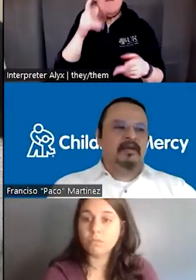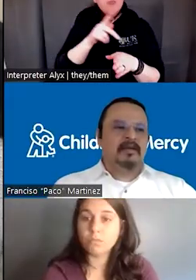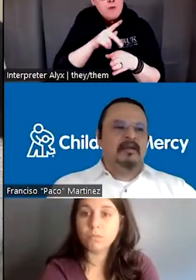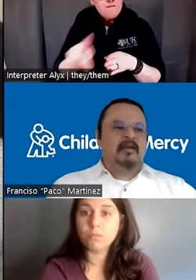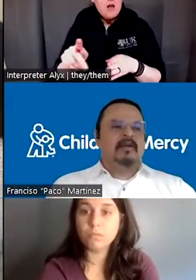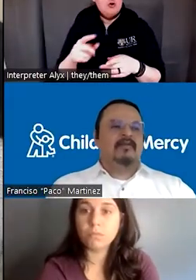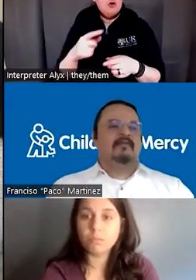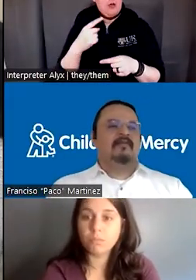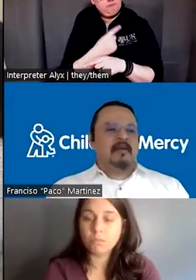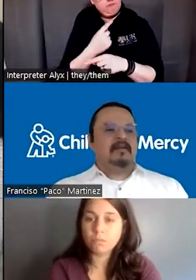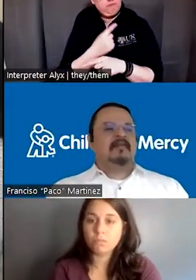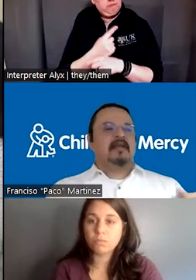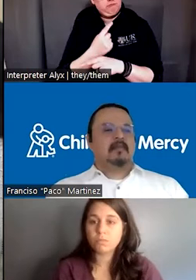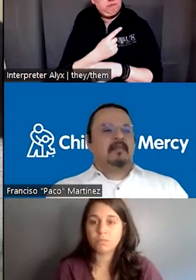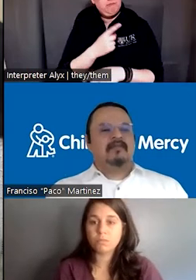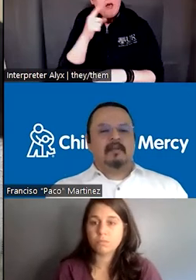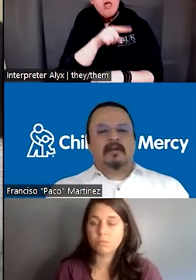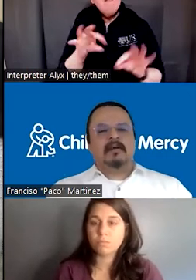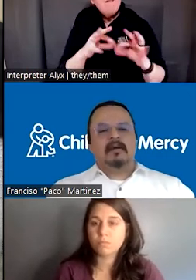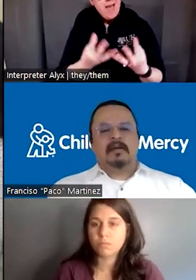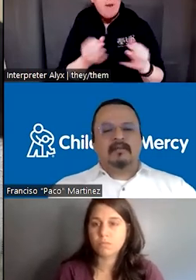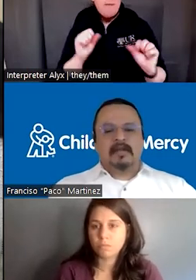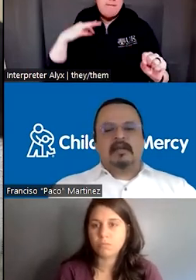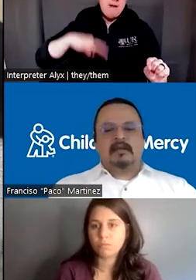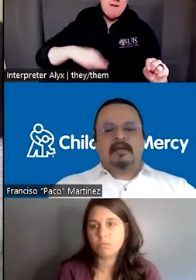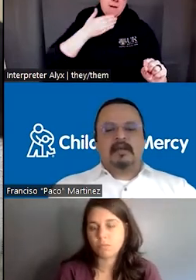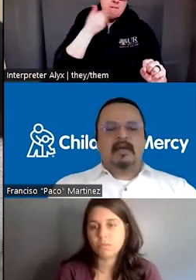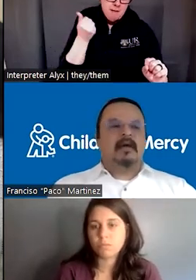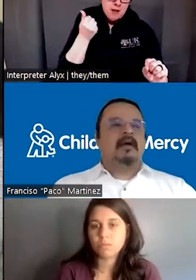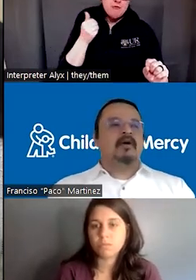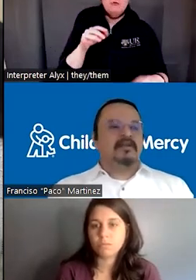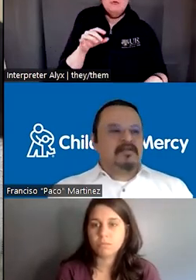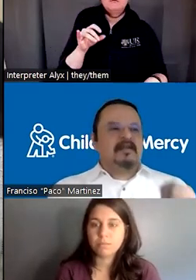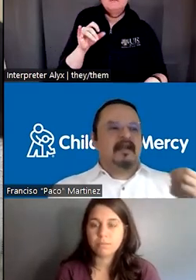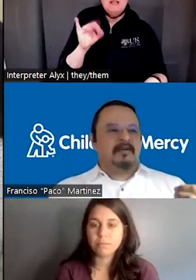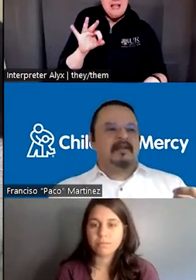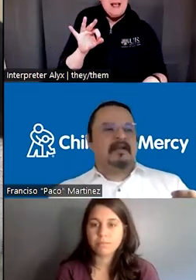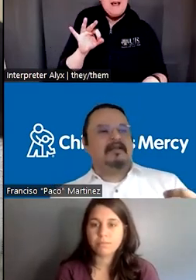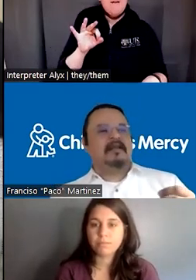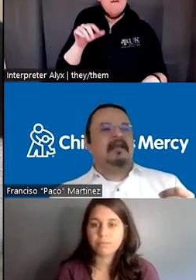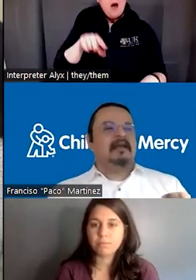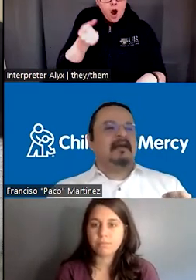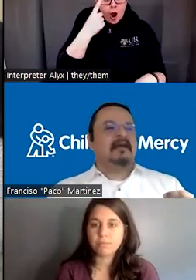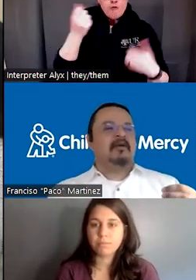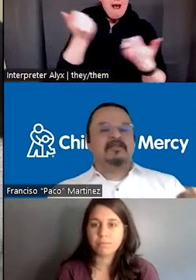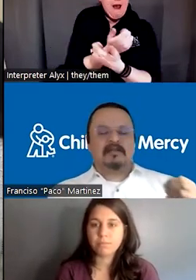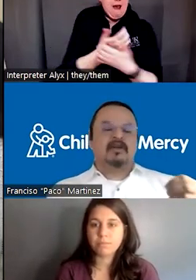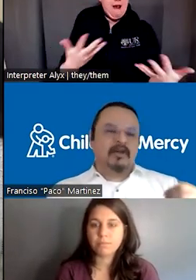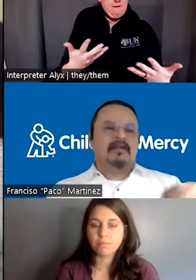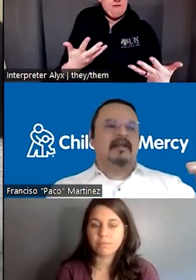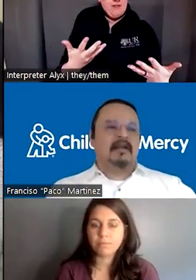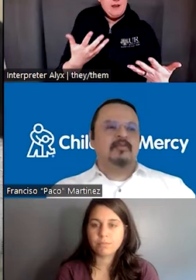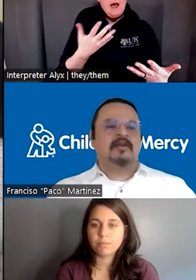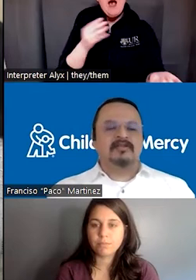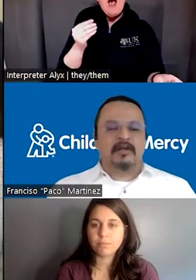to do it, because the families can benefit better if they if they understand everything and they understand